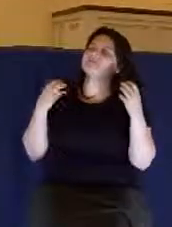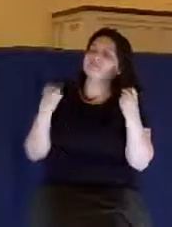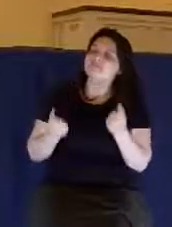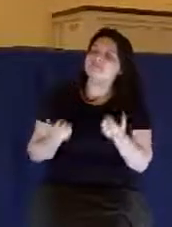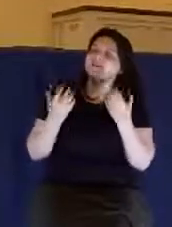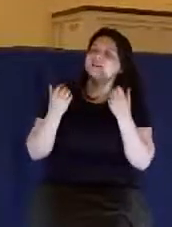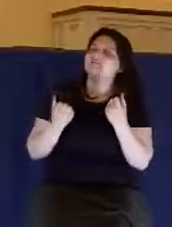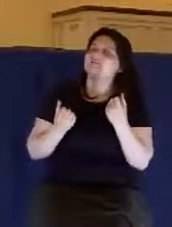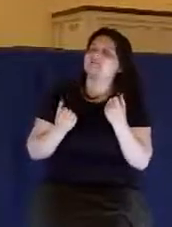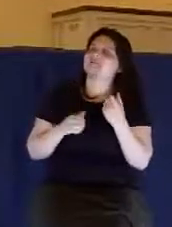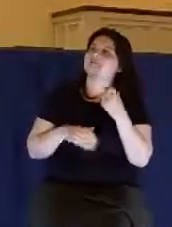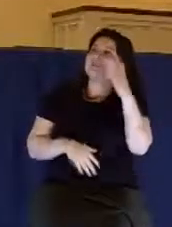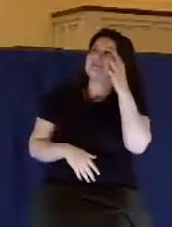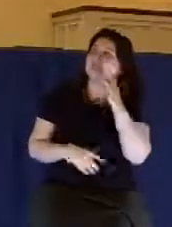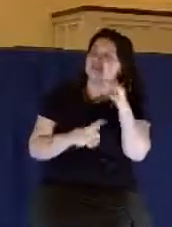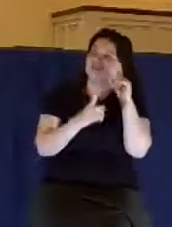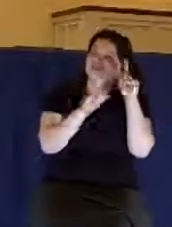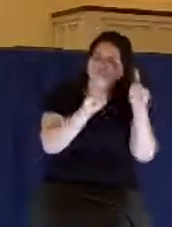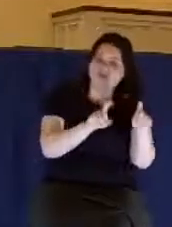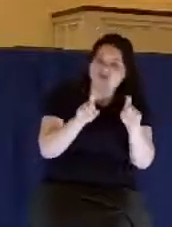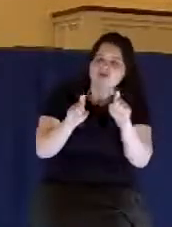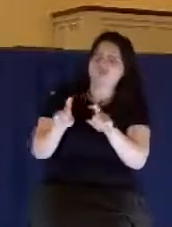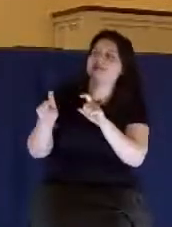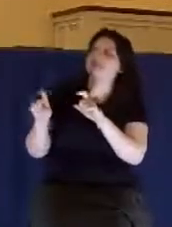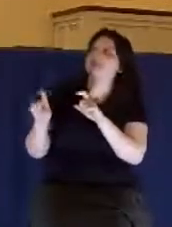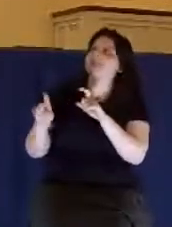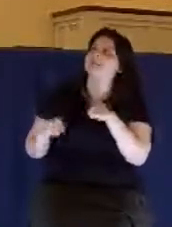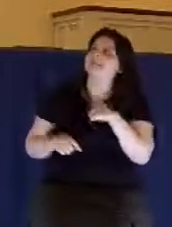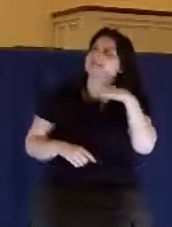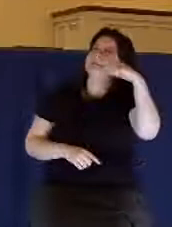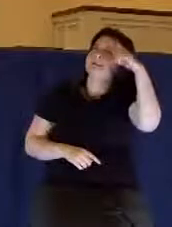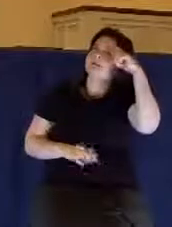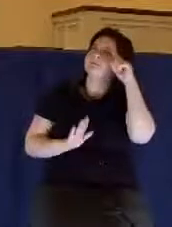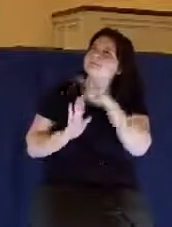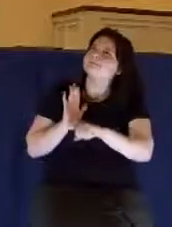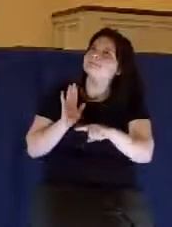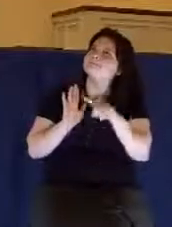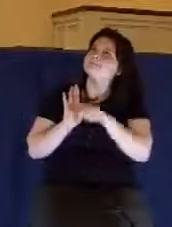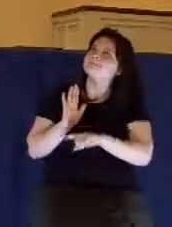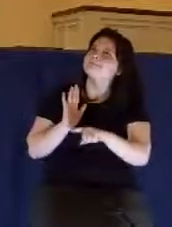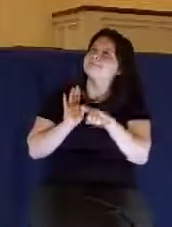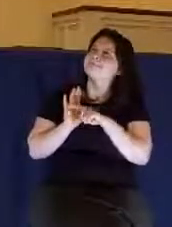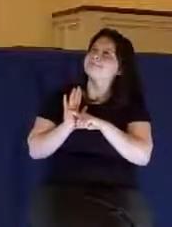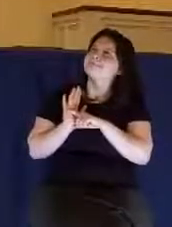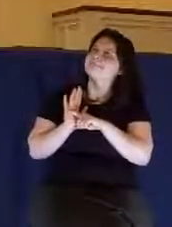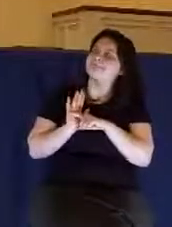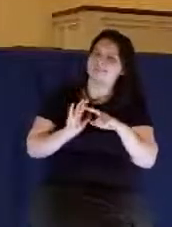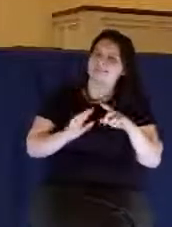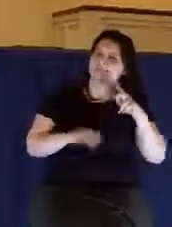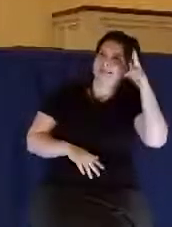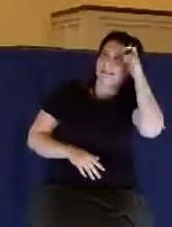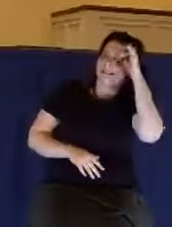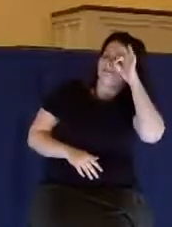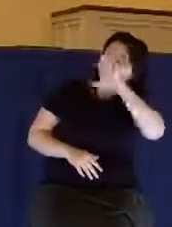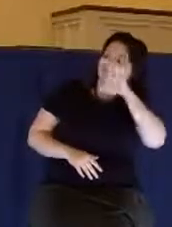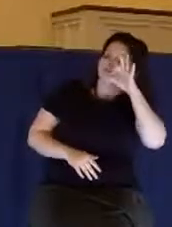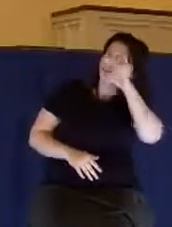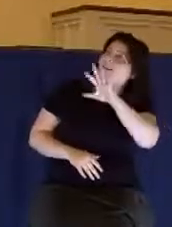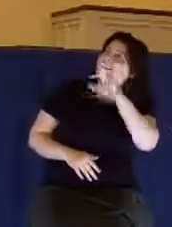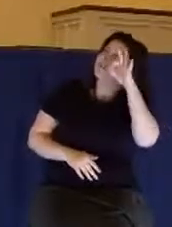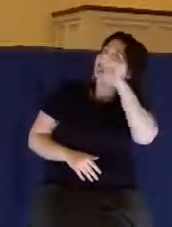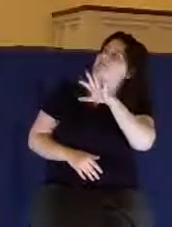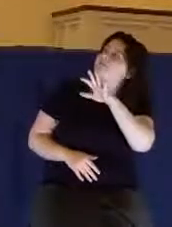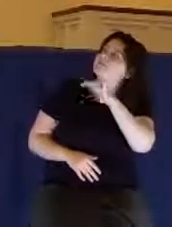we have those negative thoughts Satan might put in our mind about you. Lord, help us to